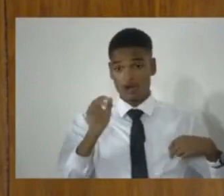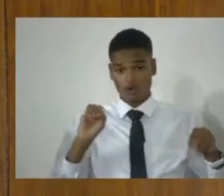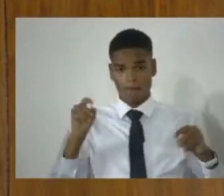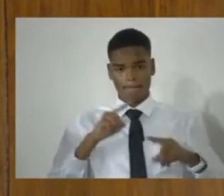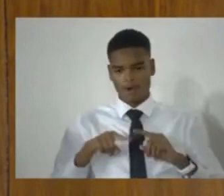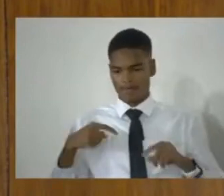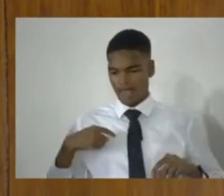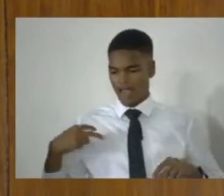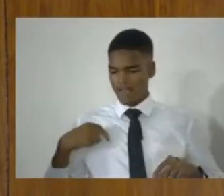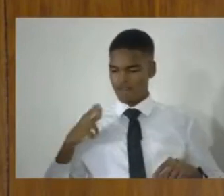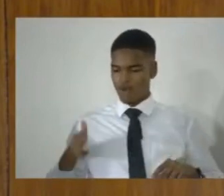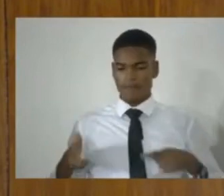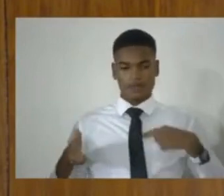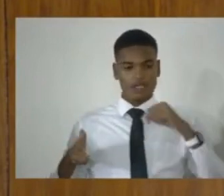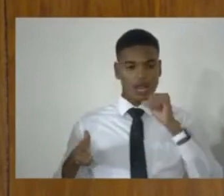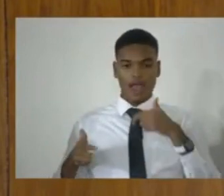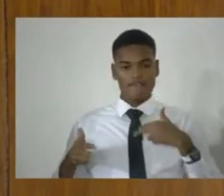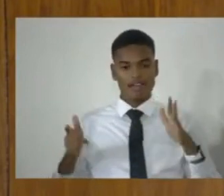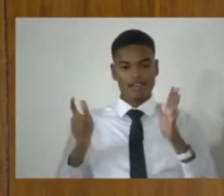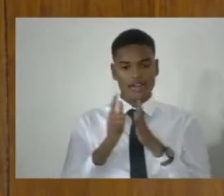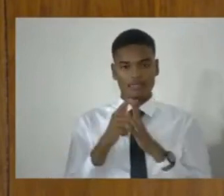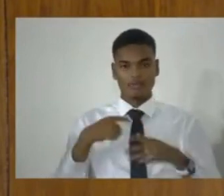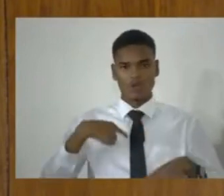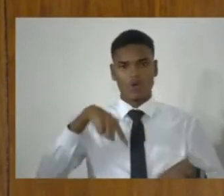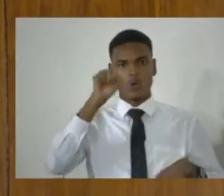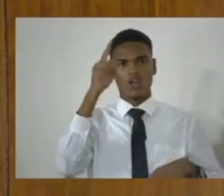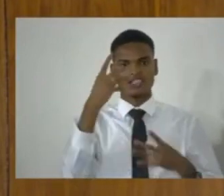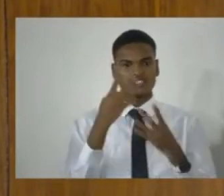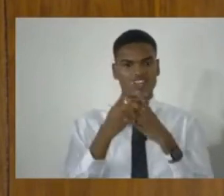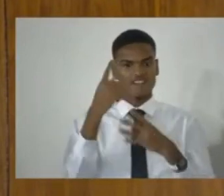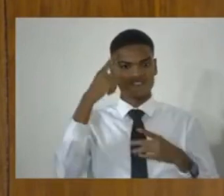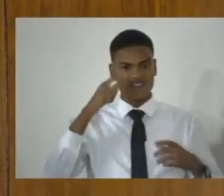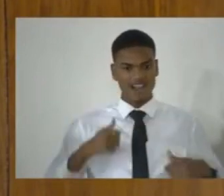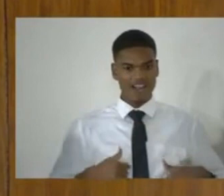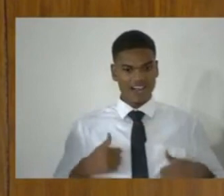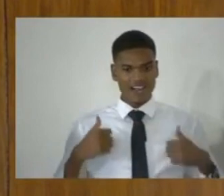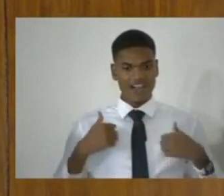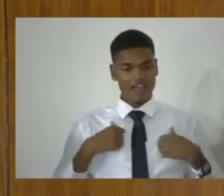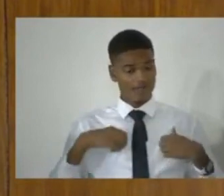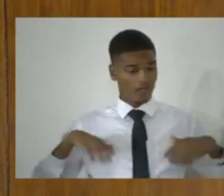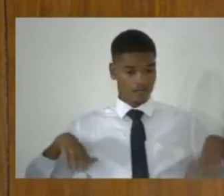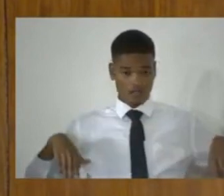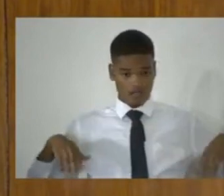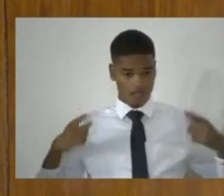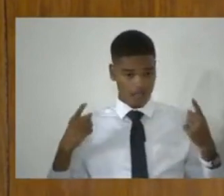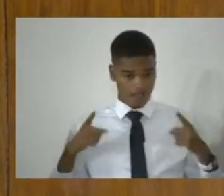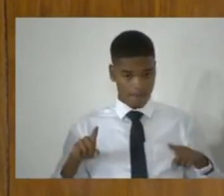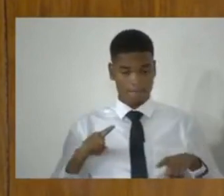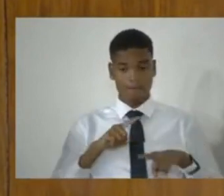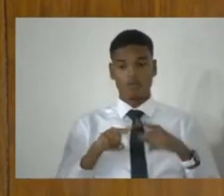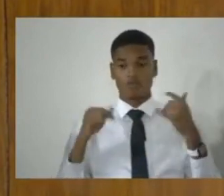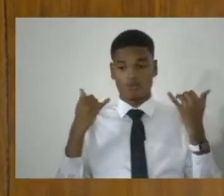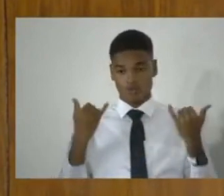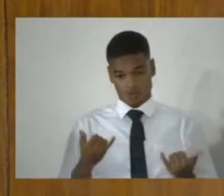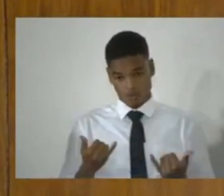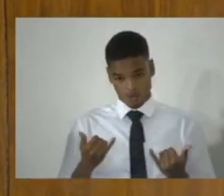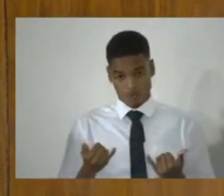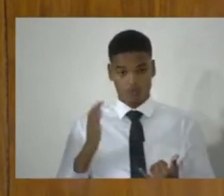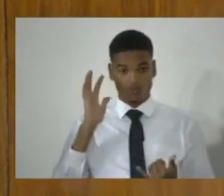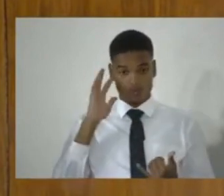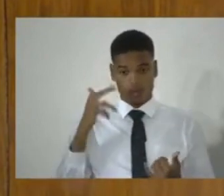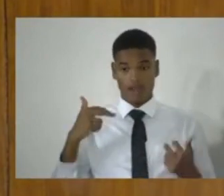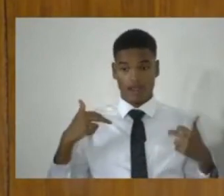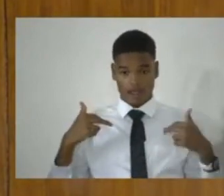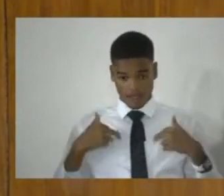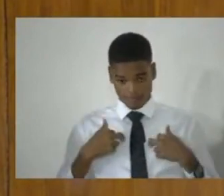And, you're going to have 50-odd percent of the cases based on the 2020 data that now attract life